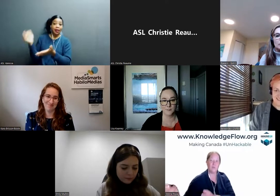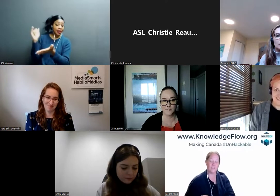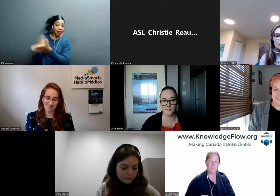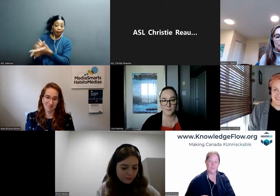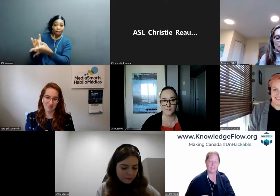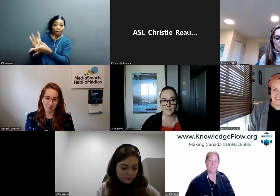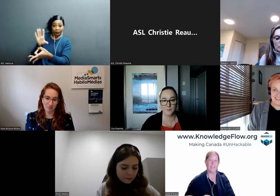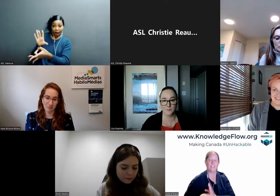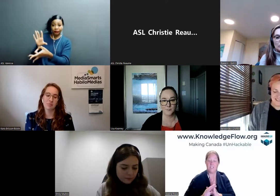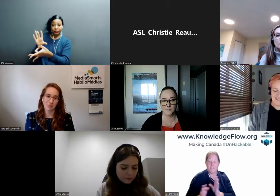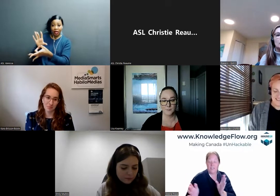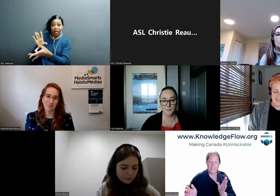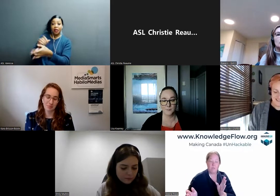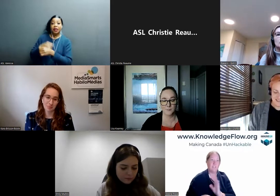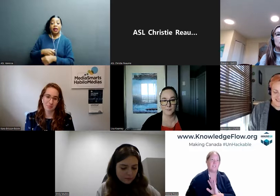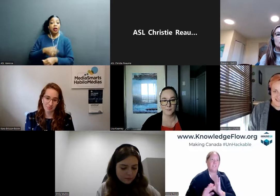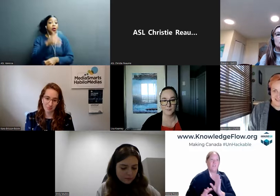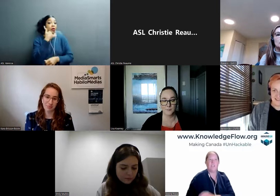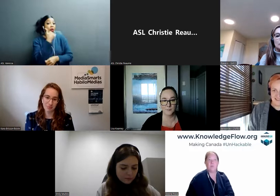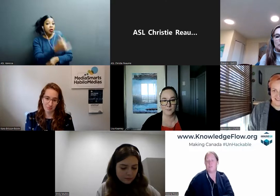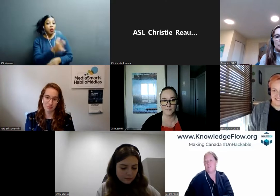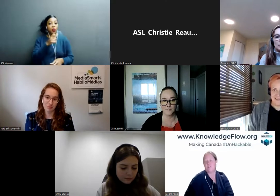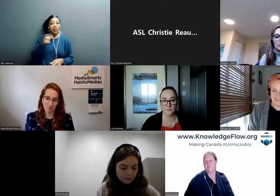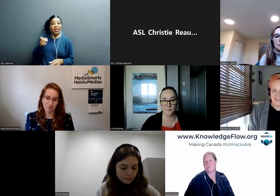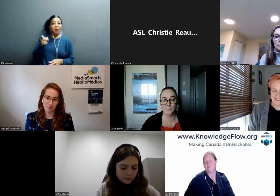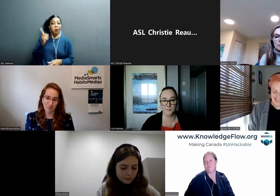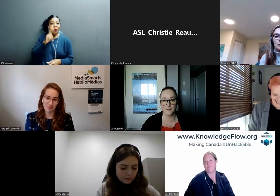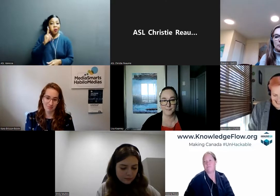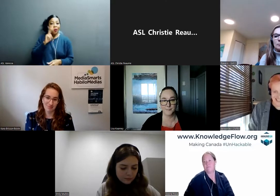call the person directly. And it's, it's, that's my message. It's okay to be rude.